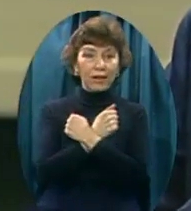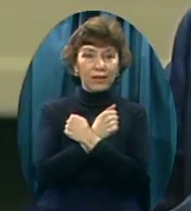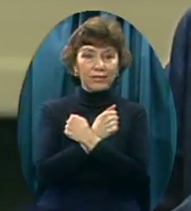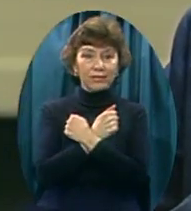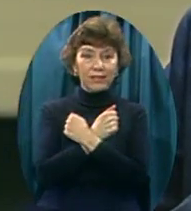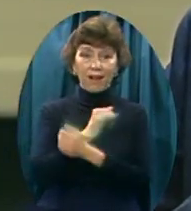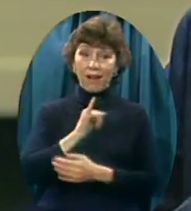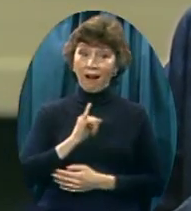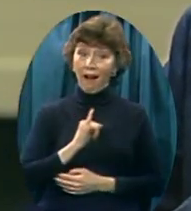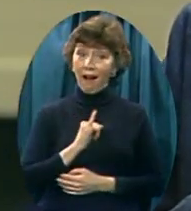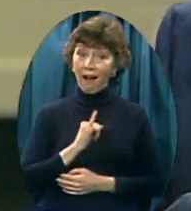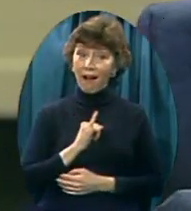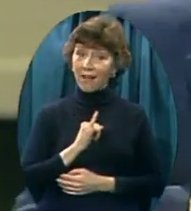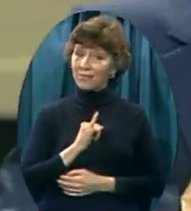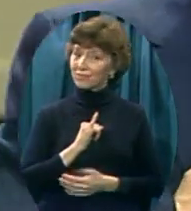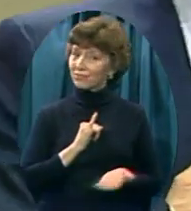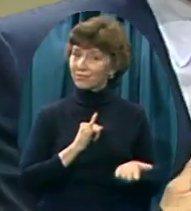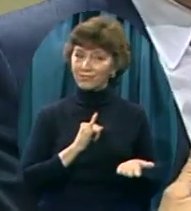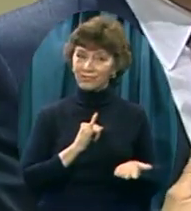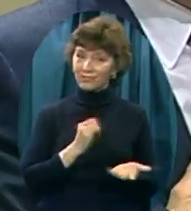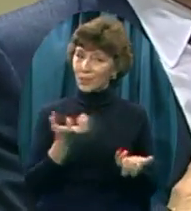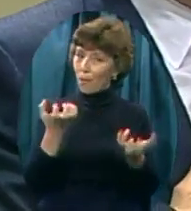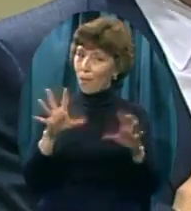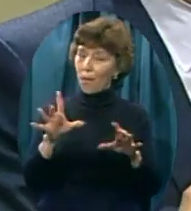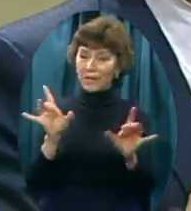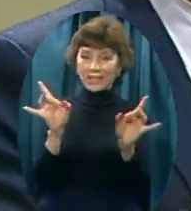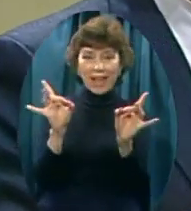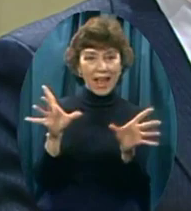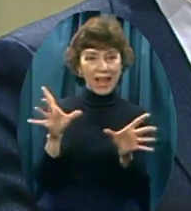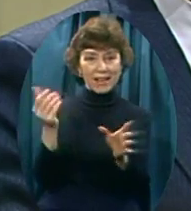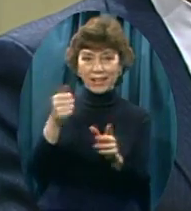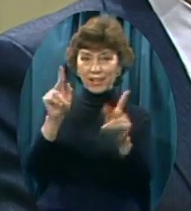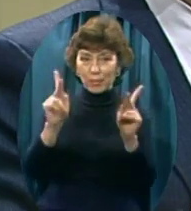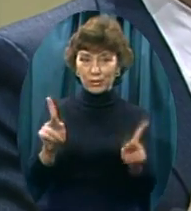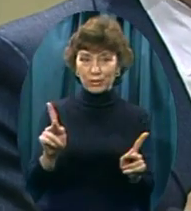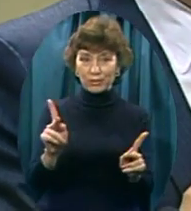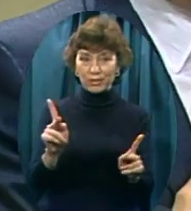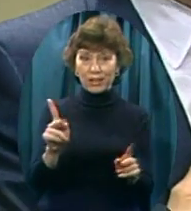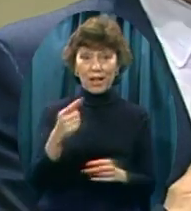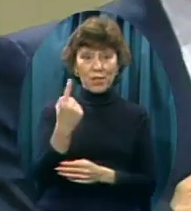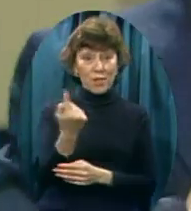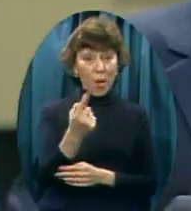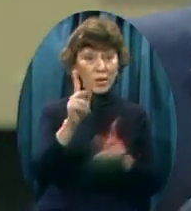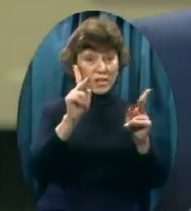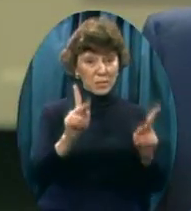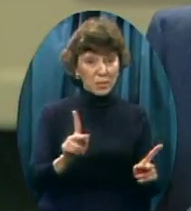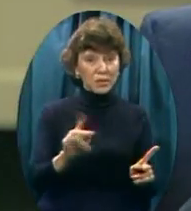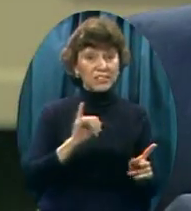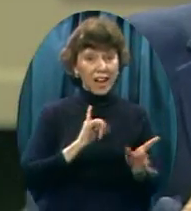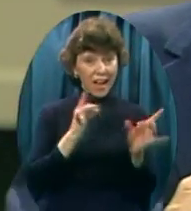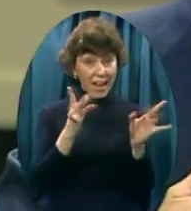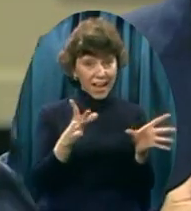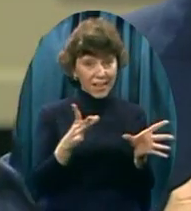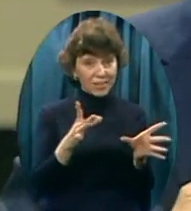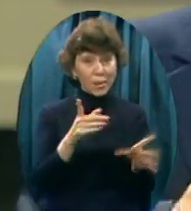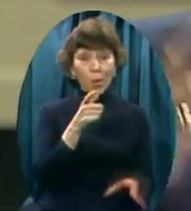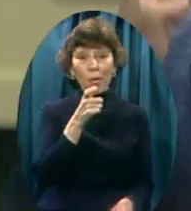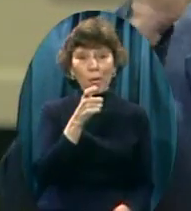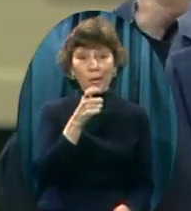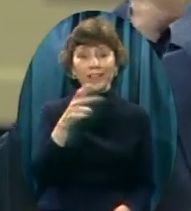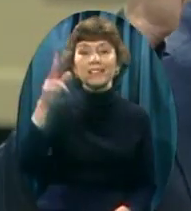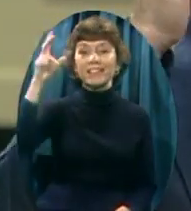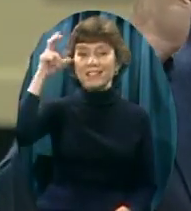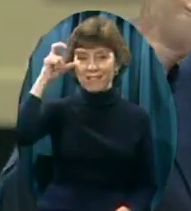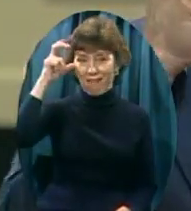Except the devil That's the only person In this world I hate Is the devil I can honestly stand Before you And before God And say